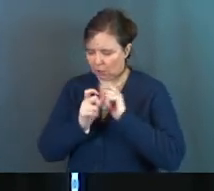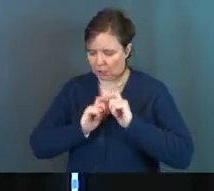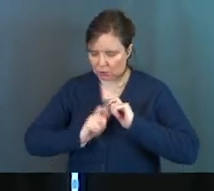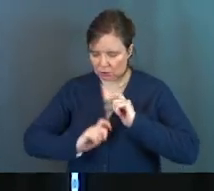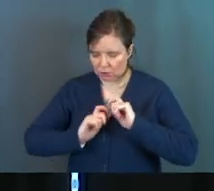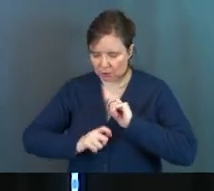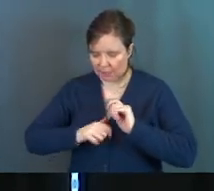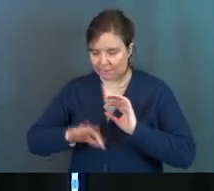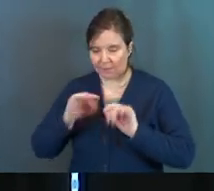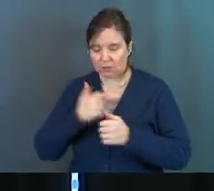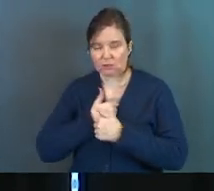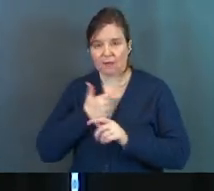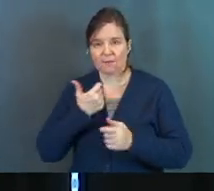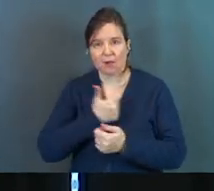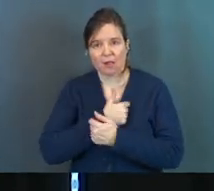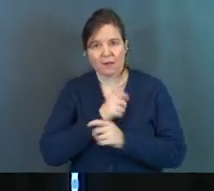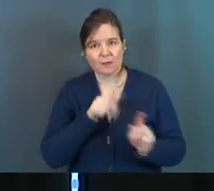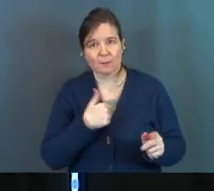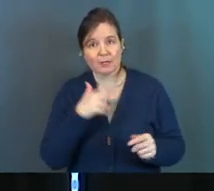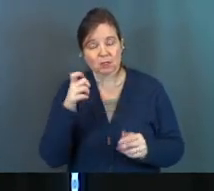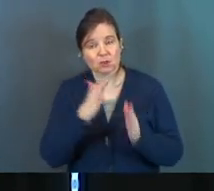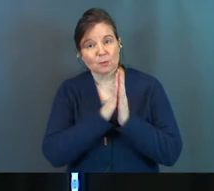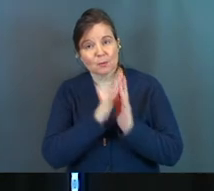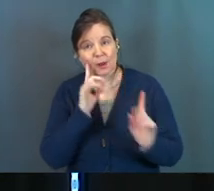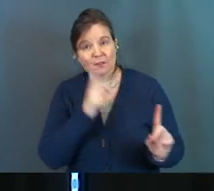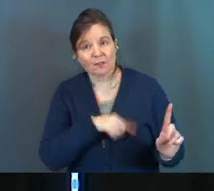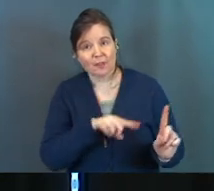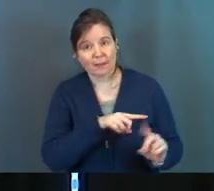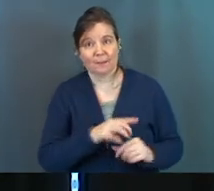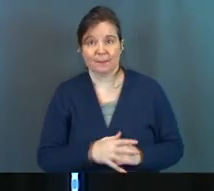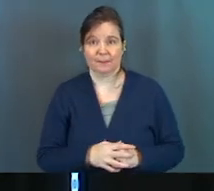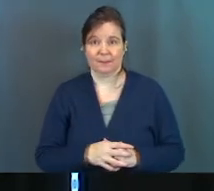your heart, and you find yourself loving this person because you've been praying for them.